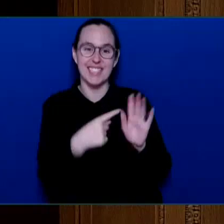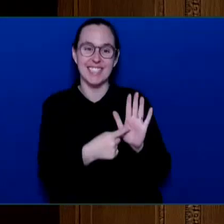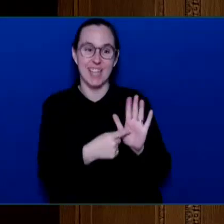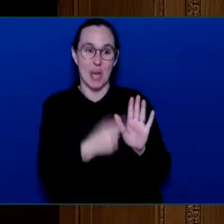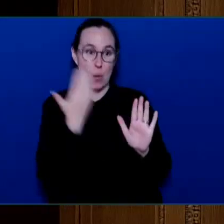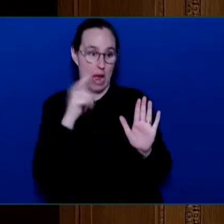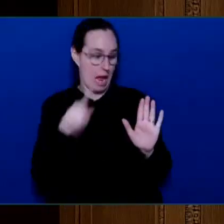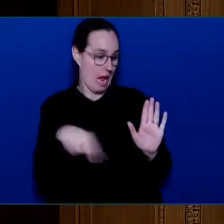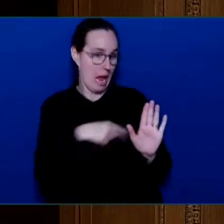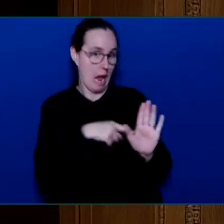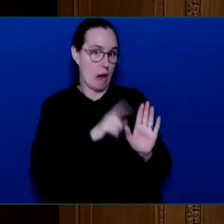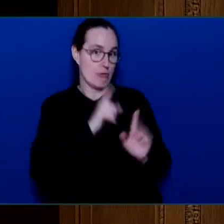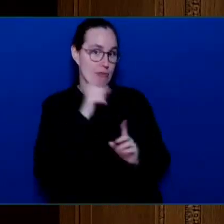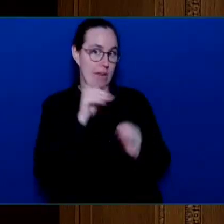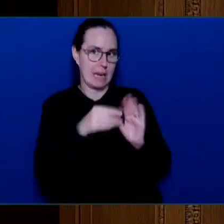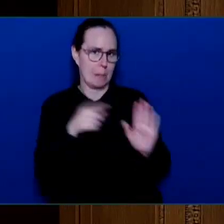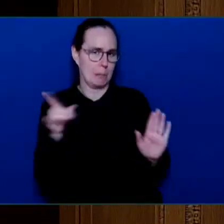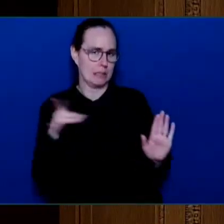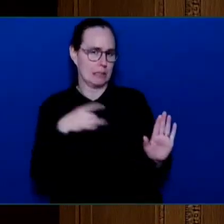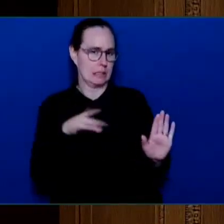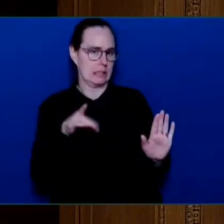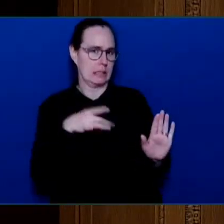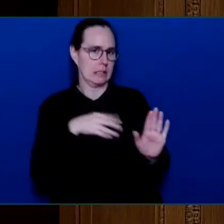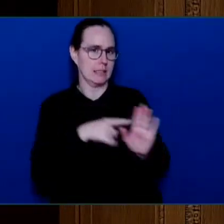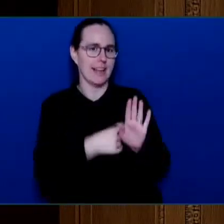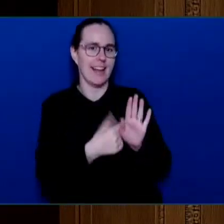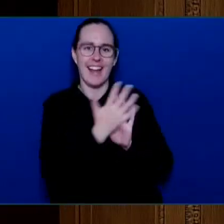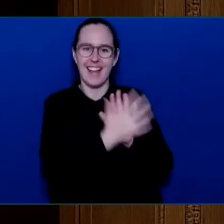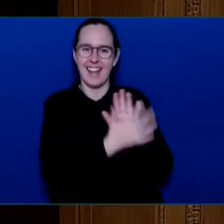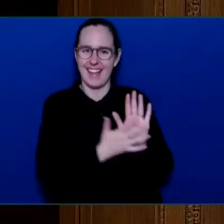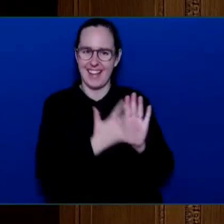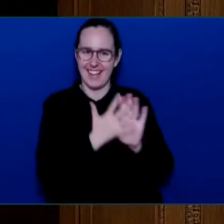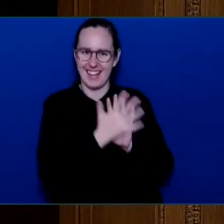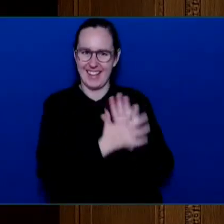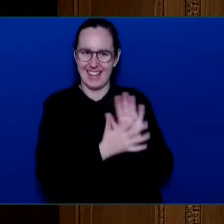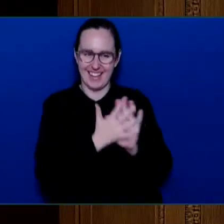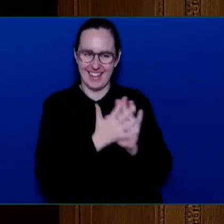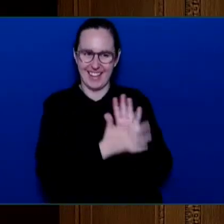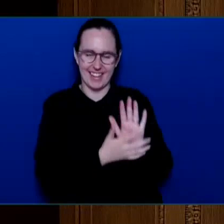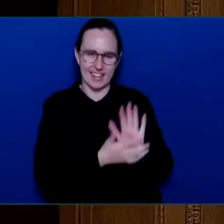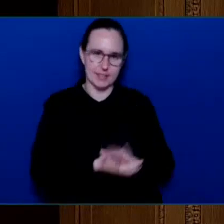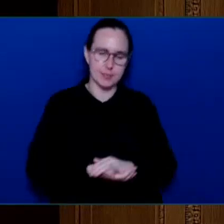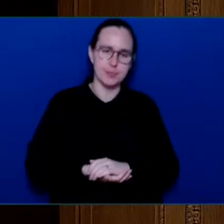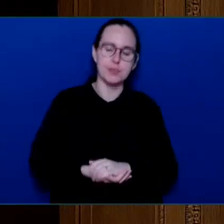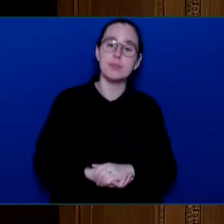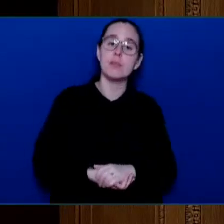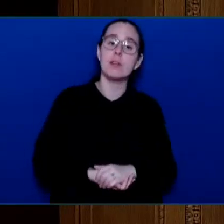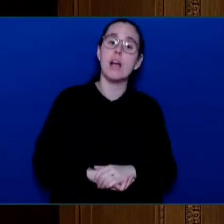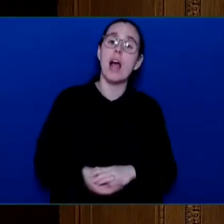The Minister just last week in this House said, The comparison in the Clean BC documents